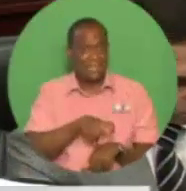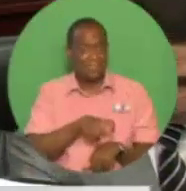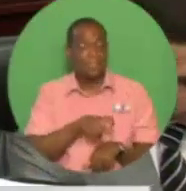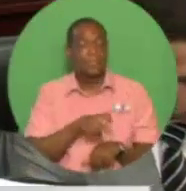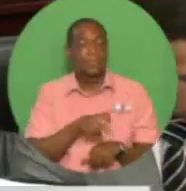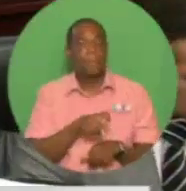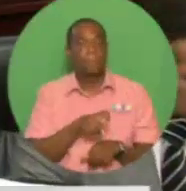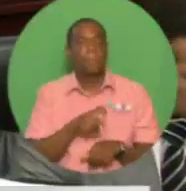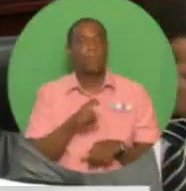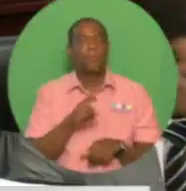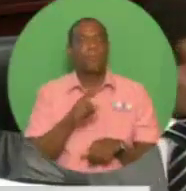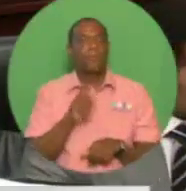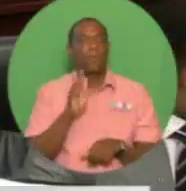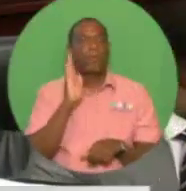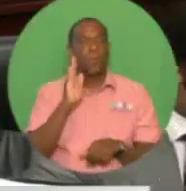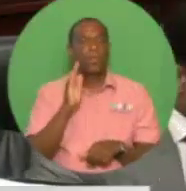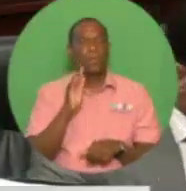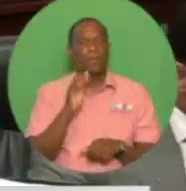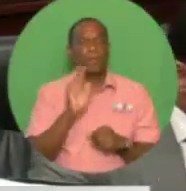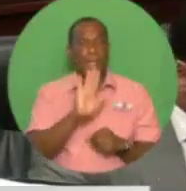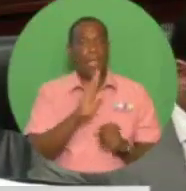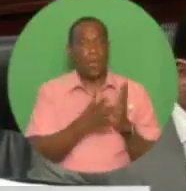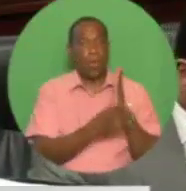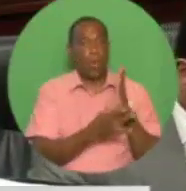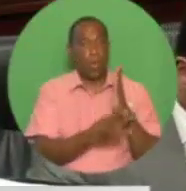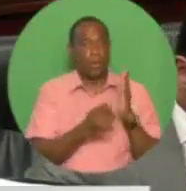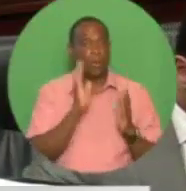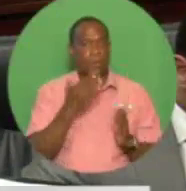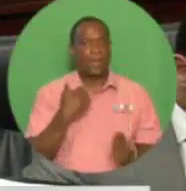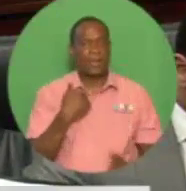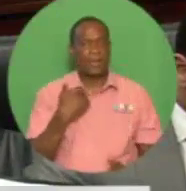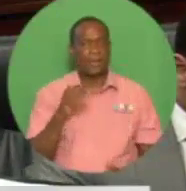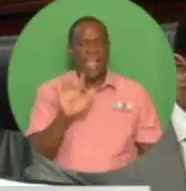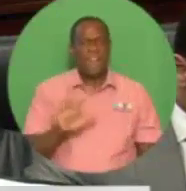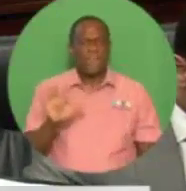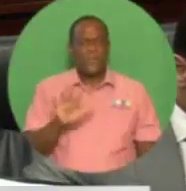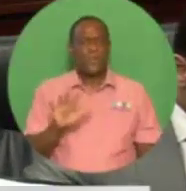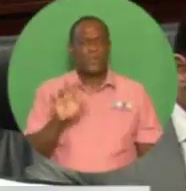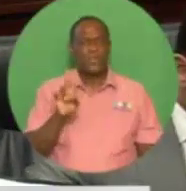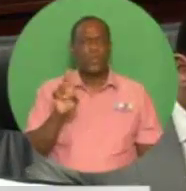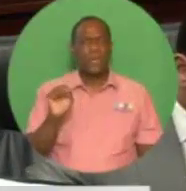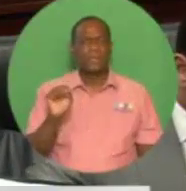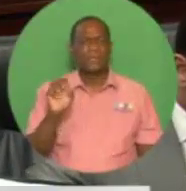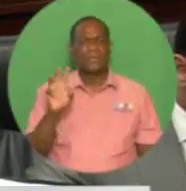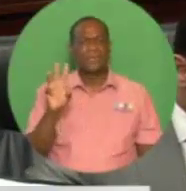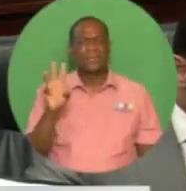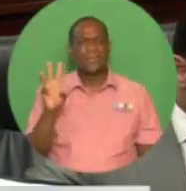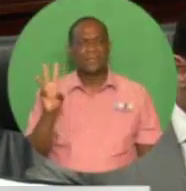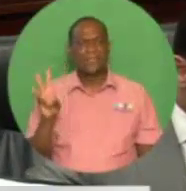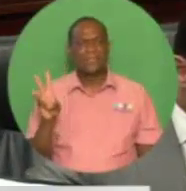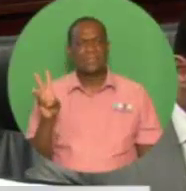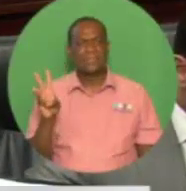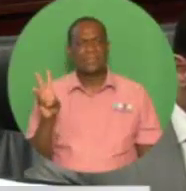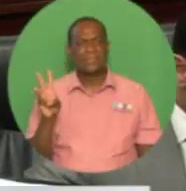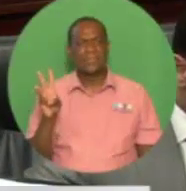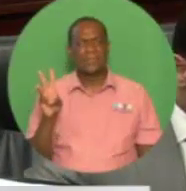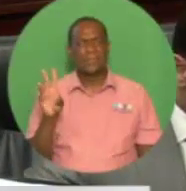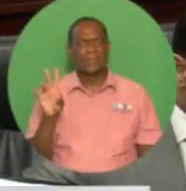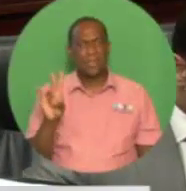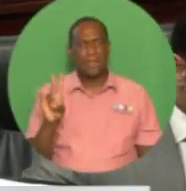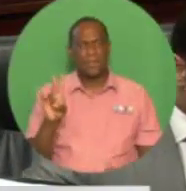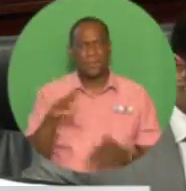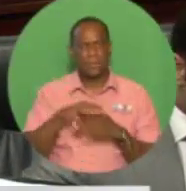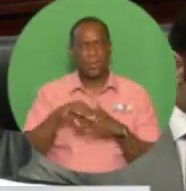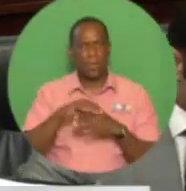will average U.S. dollars 67.36 per barrel in 2019. Similarly,